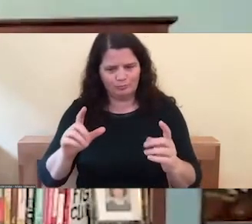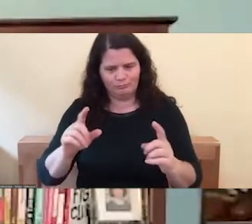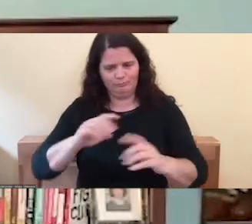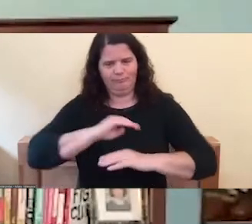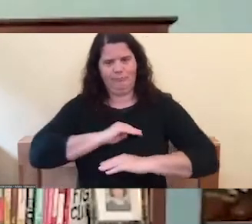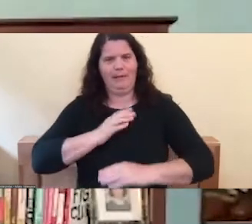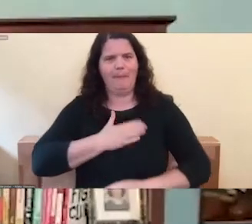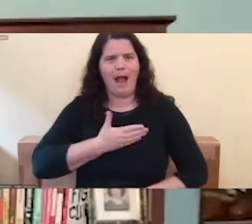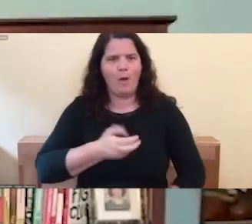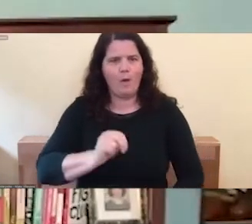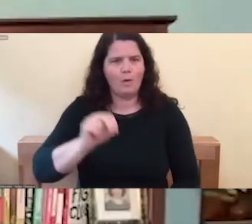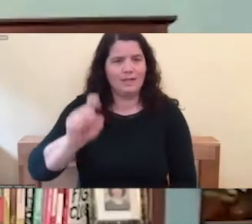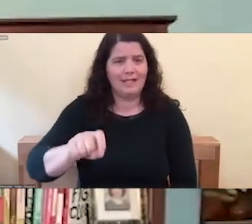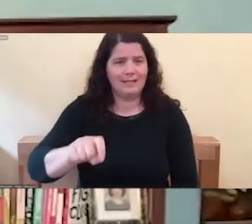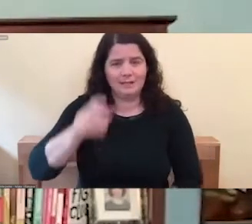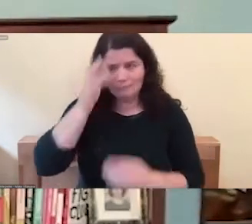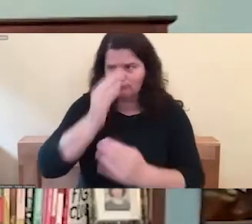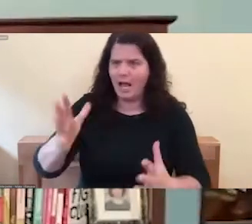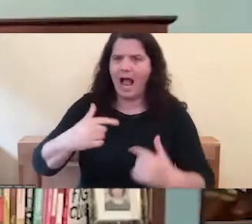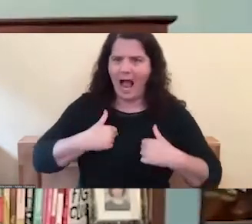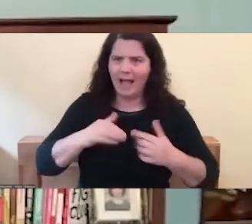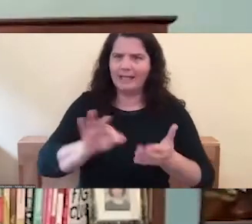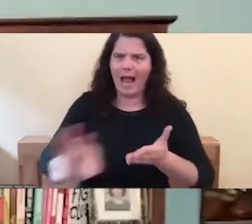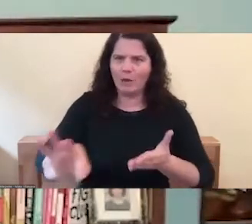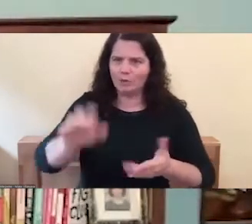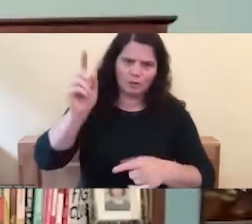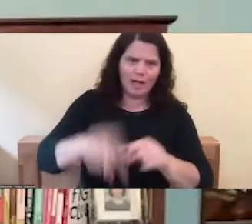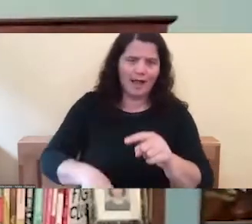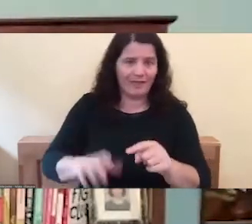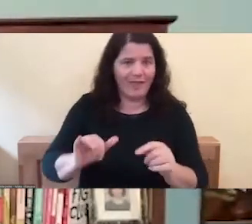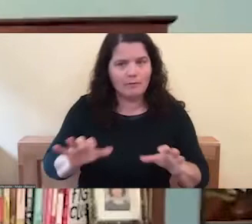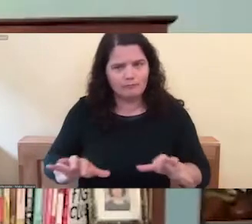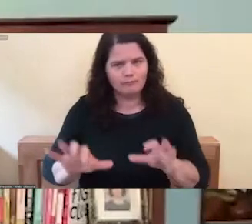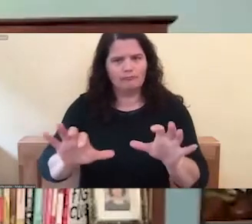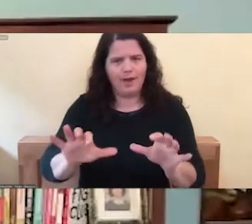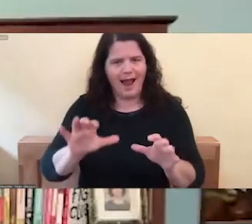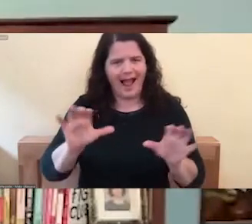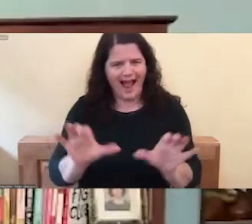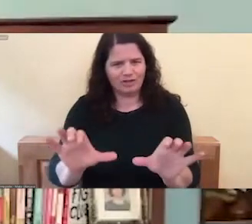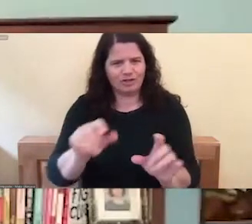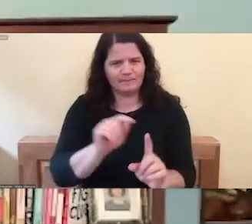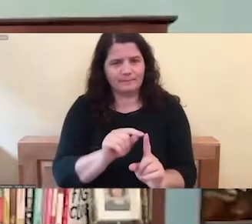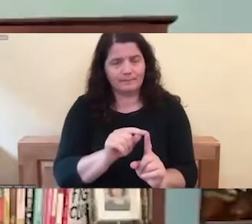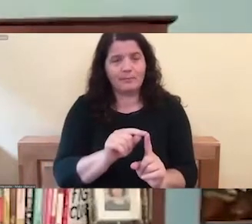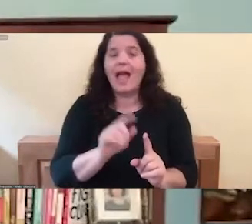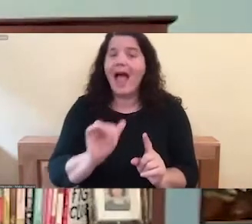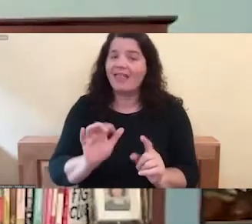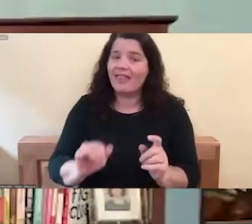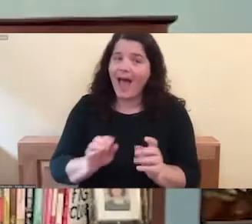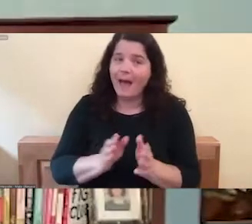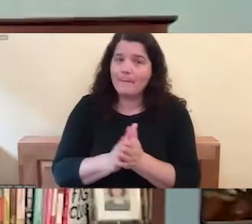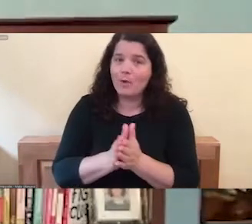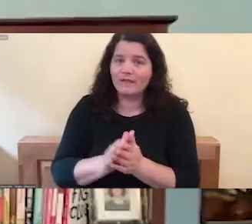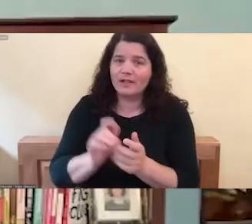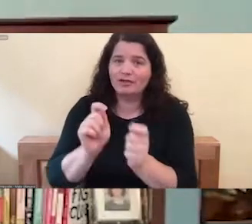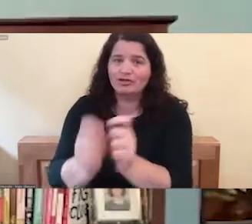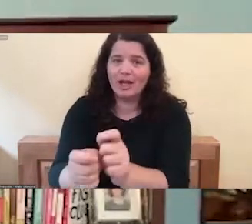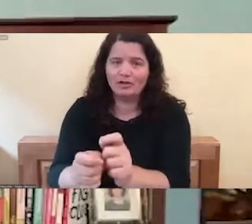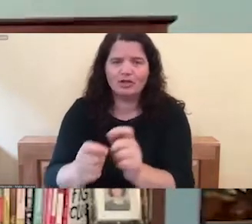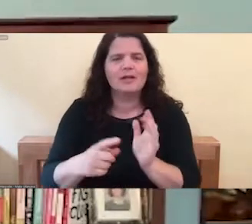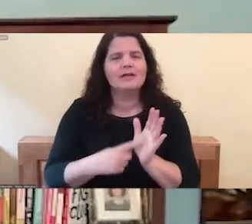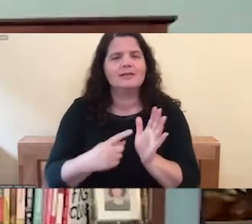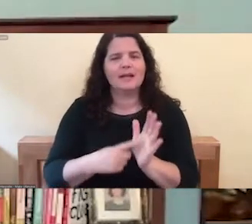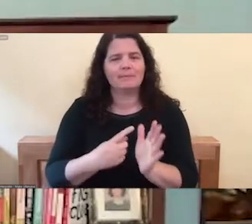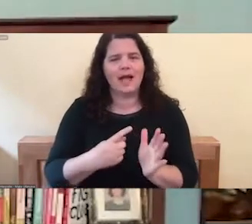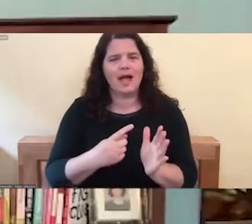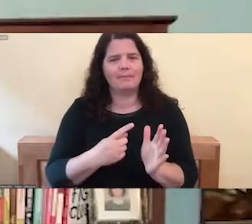And motivating change. mean, sometimes the most compassionate thing to do is to change something about yourself. Not that you're